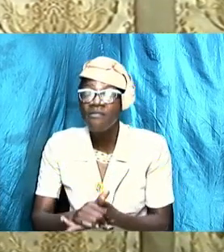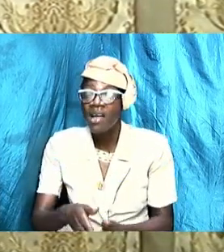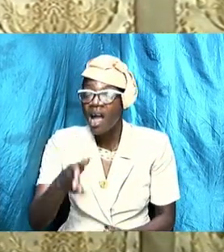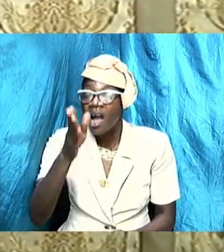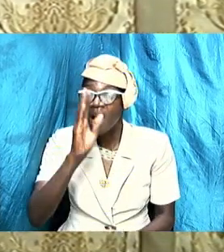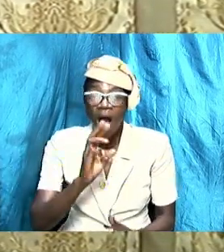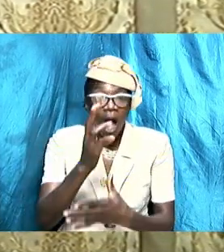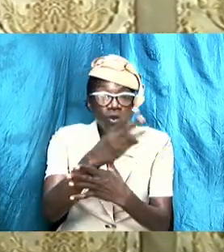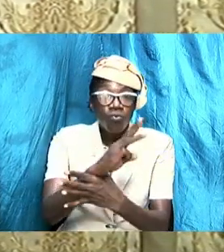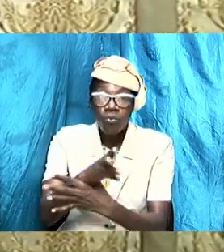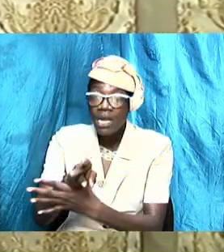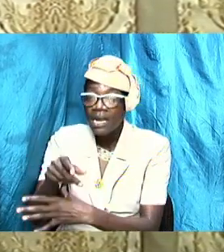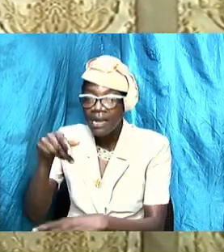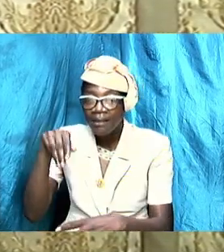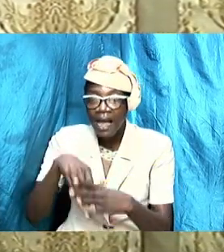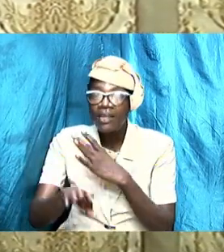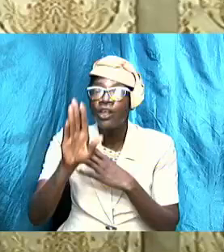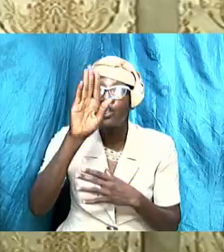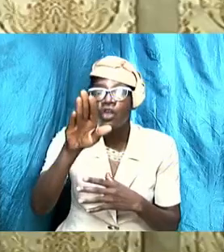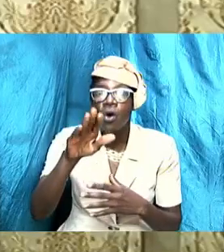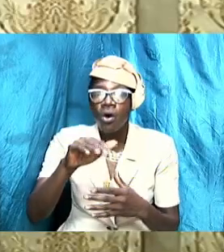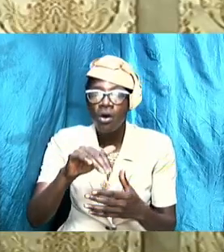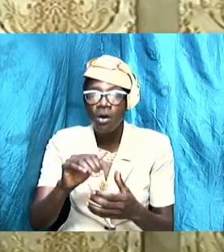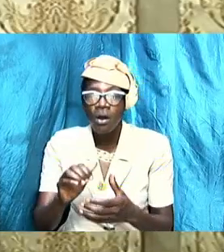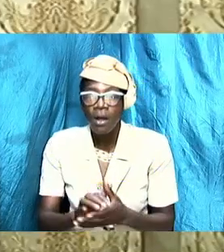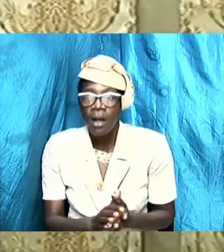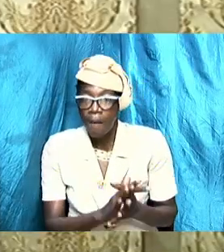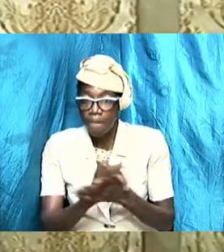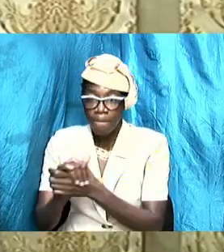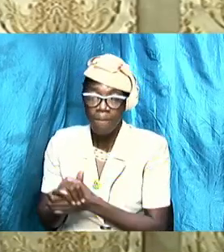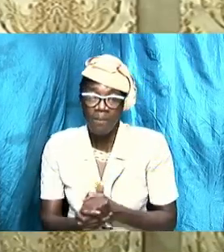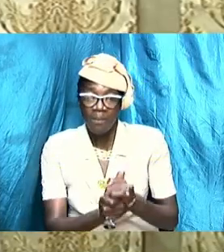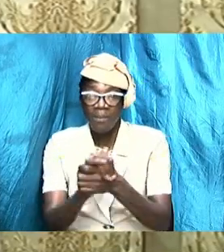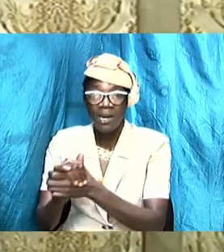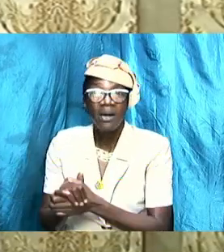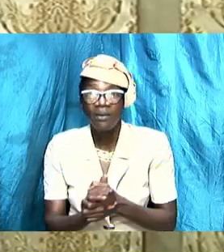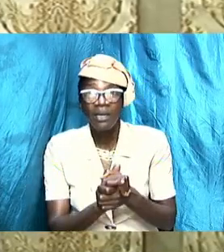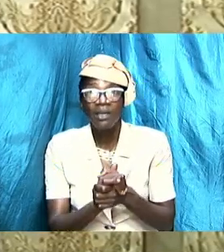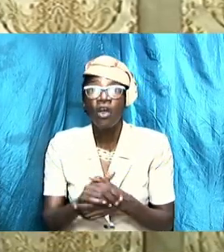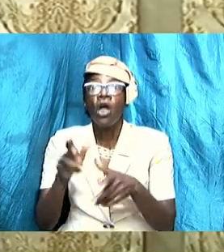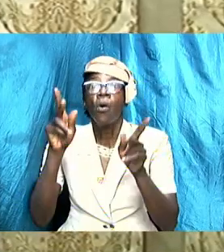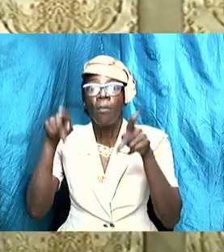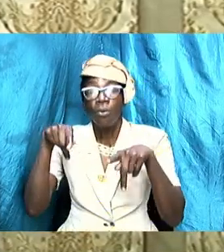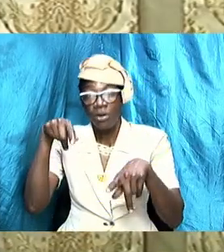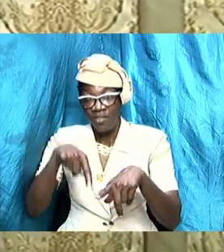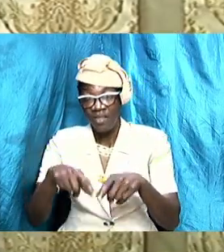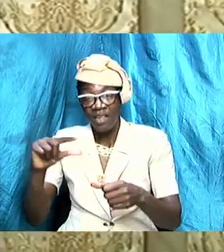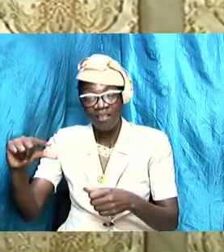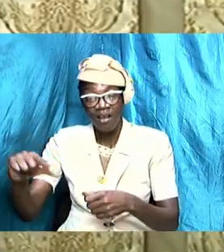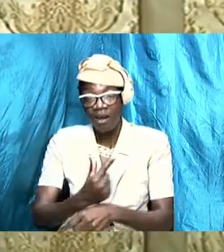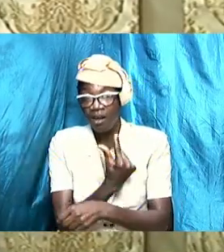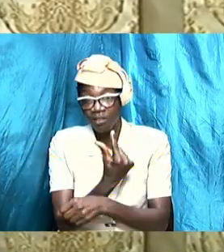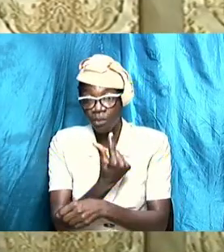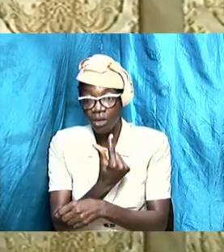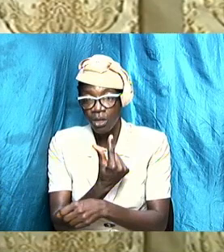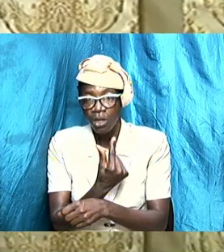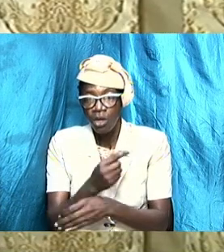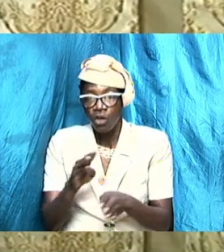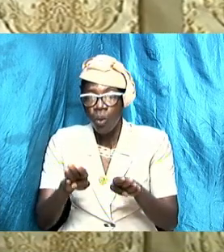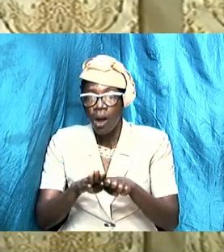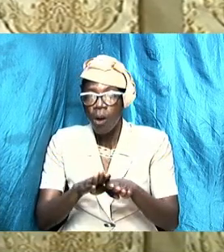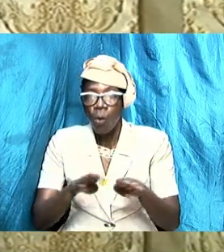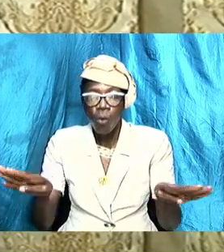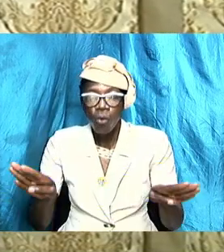at your wedding we are putting this gospel to an open shame